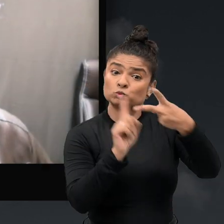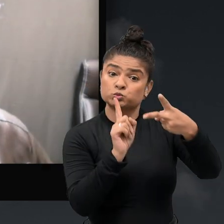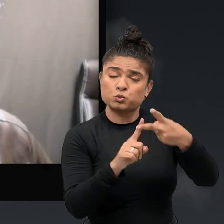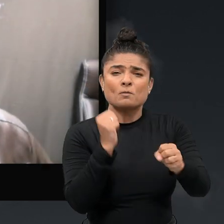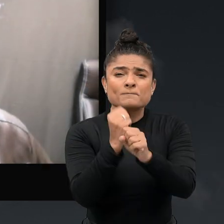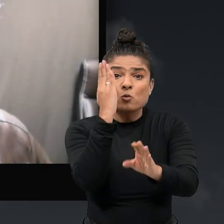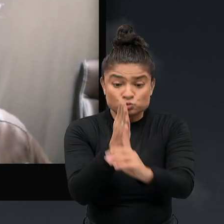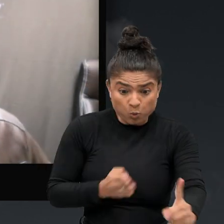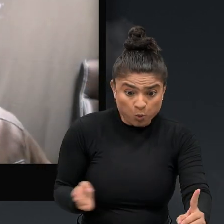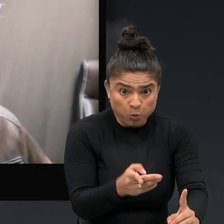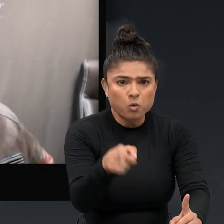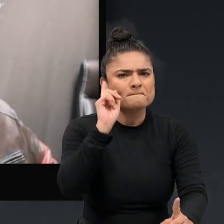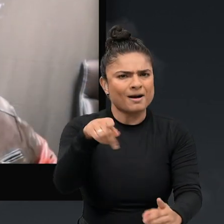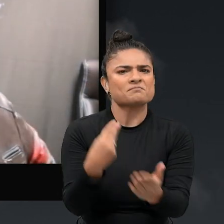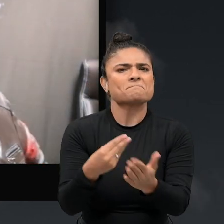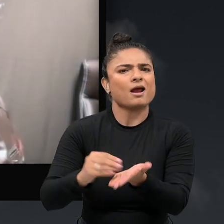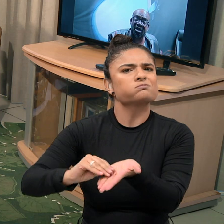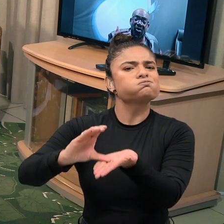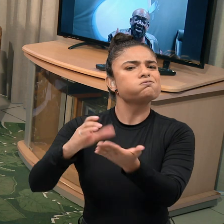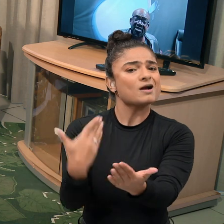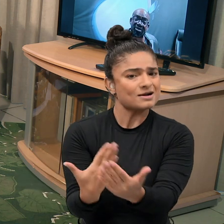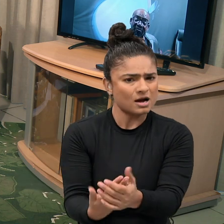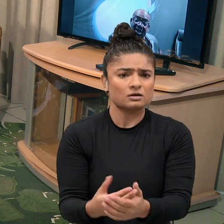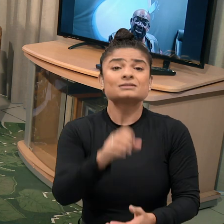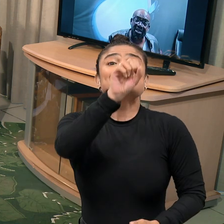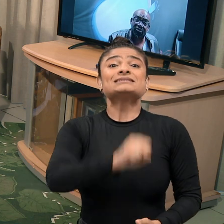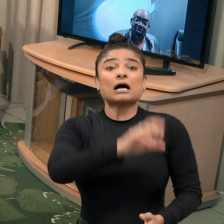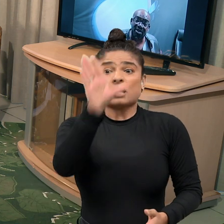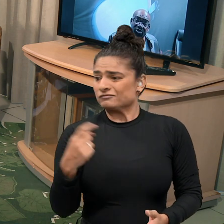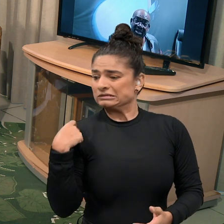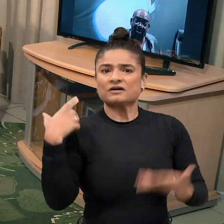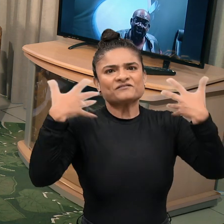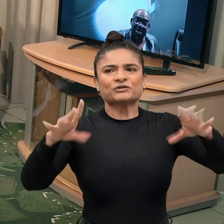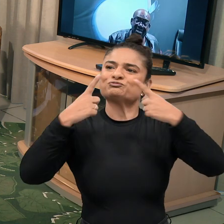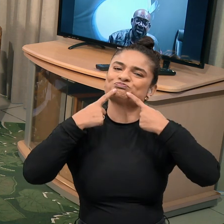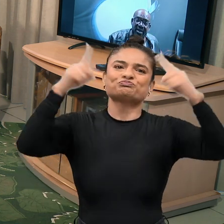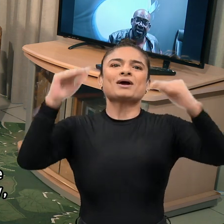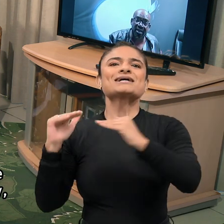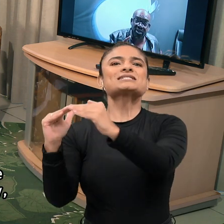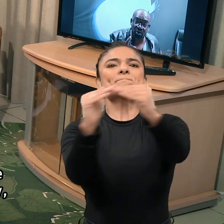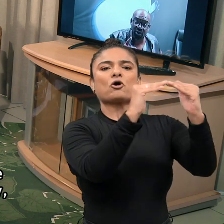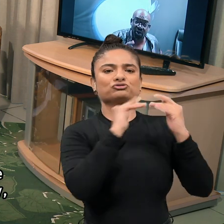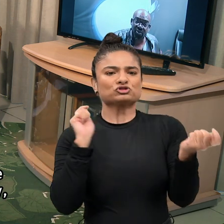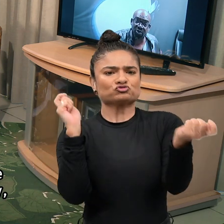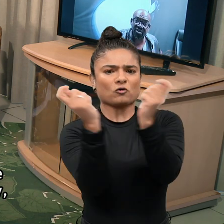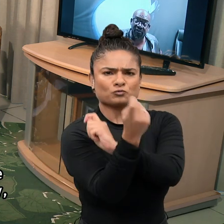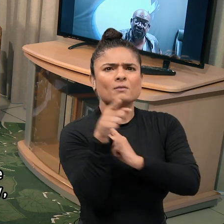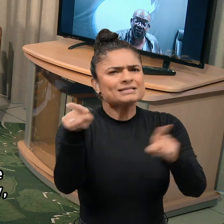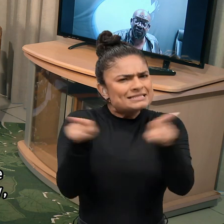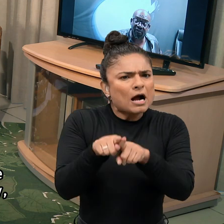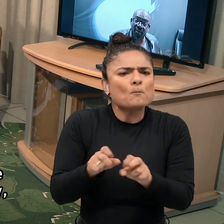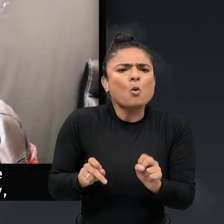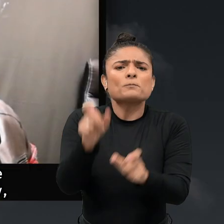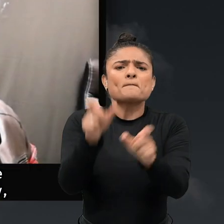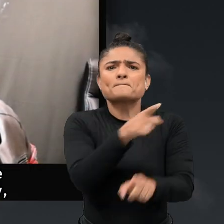pathways, what you call it, profitable. When South Africa transformed into a democracy, it was also an opportunity for